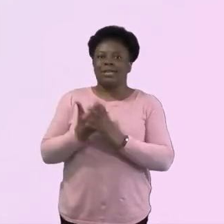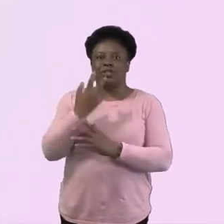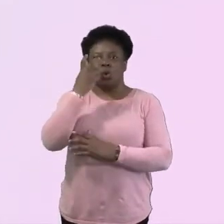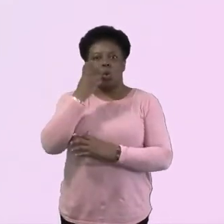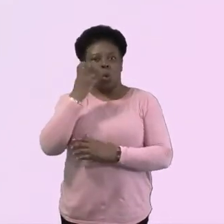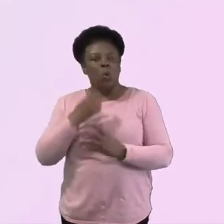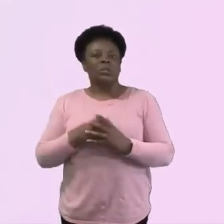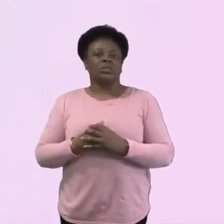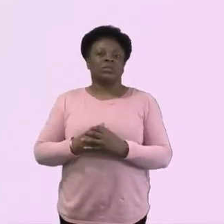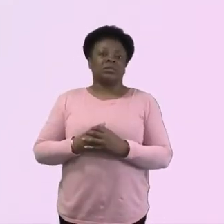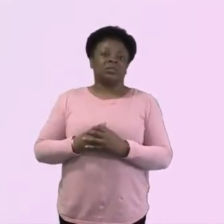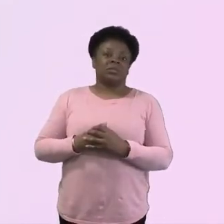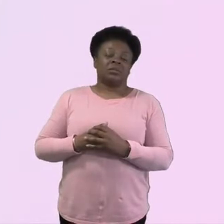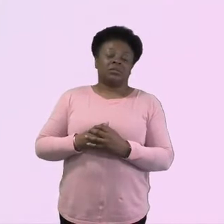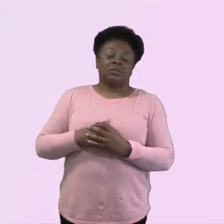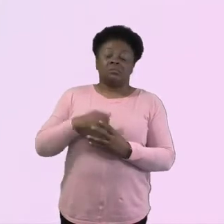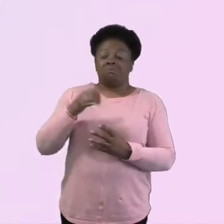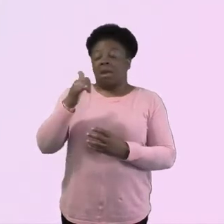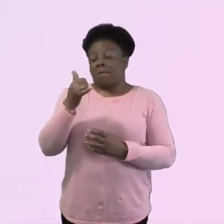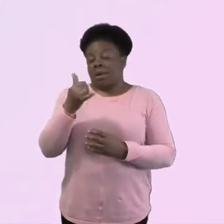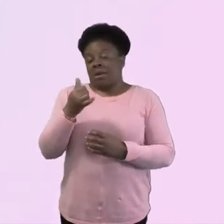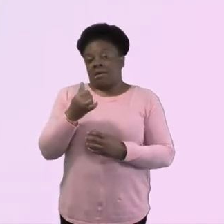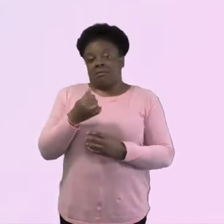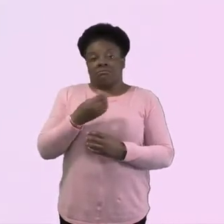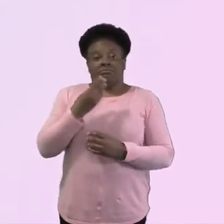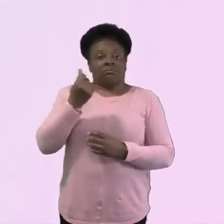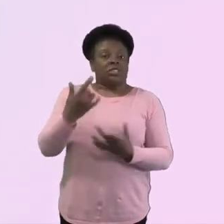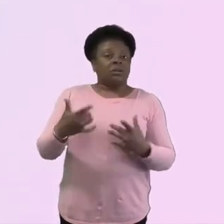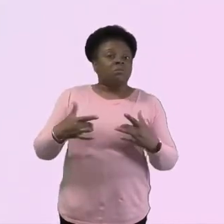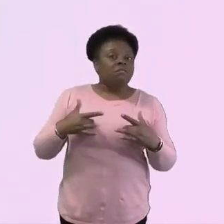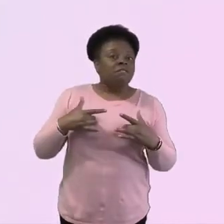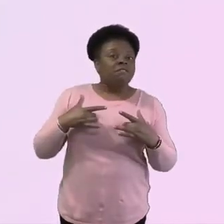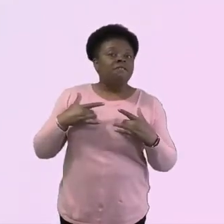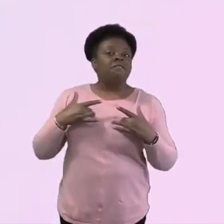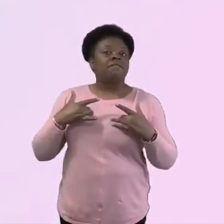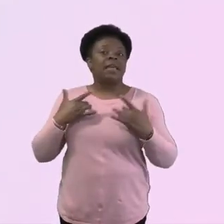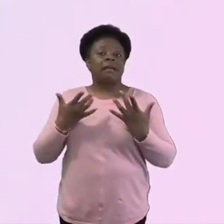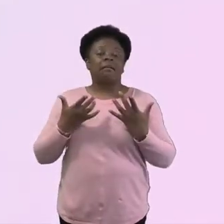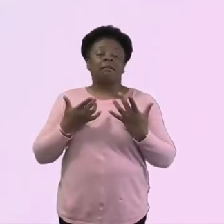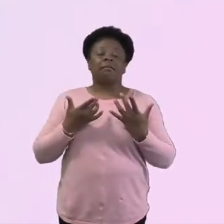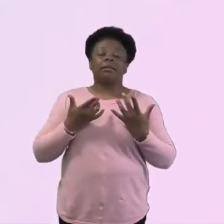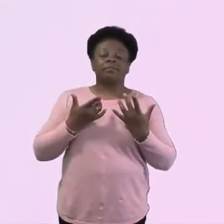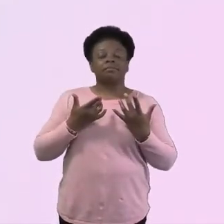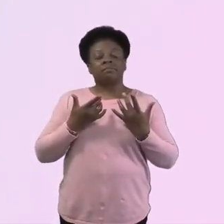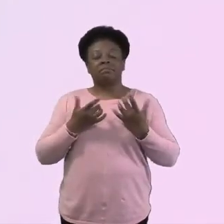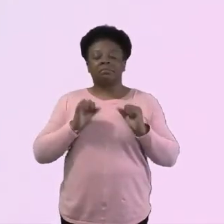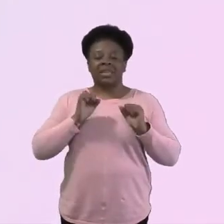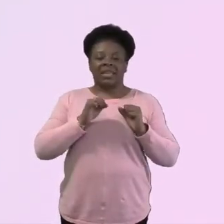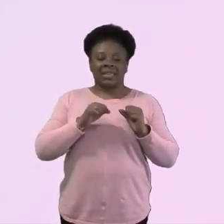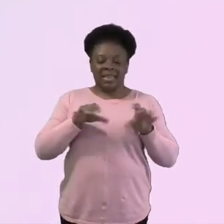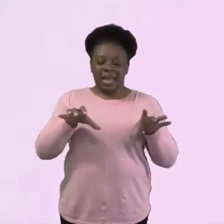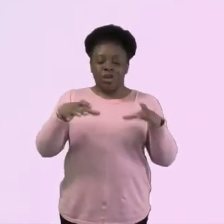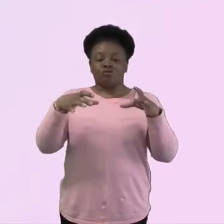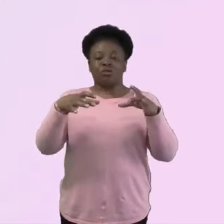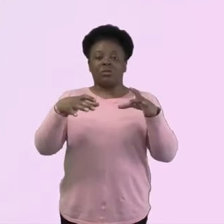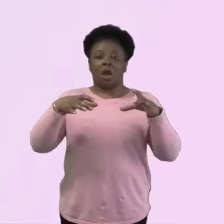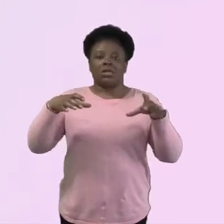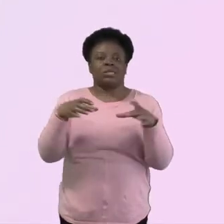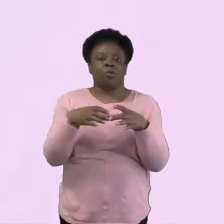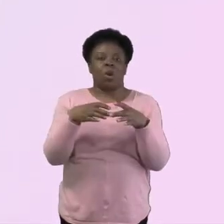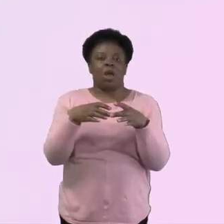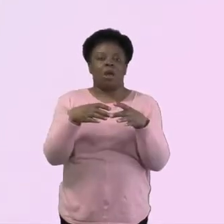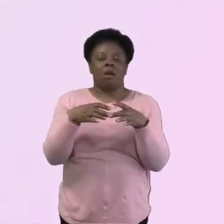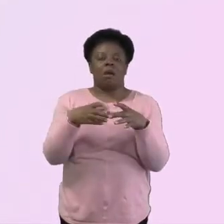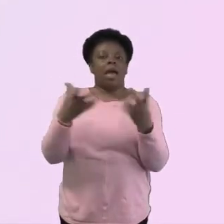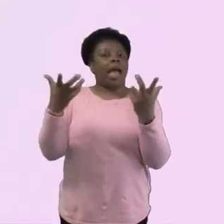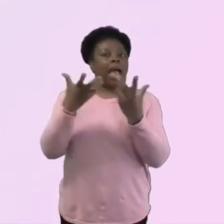now or starting from a very, you know, smaller pool, what words of encouragement can you give them? Because, I mean, I know you touched